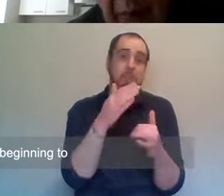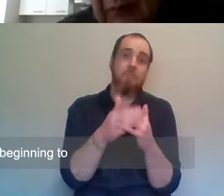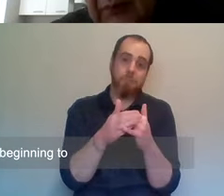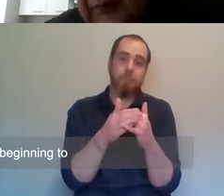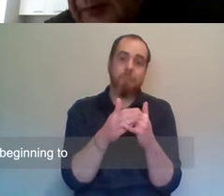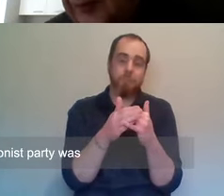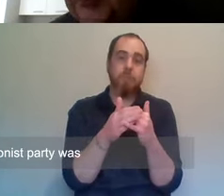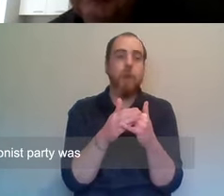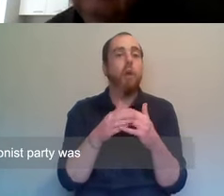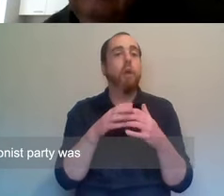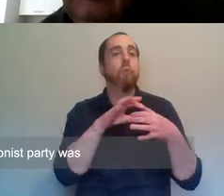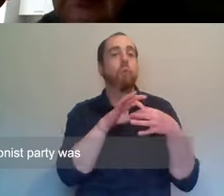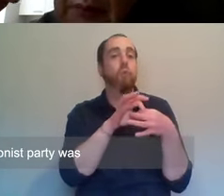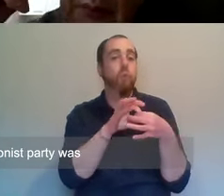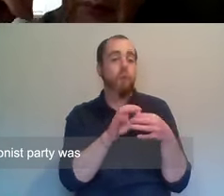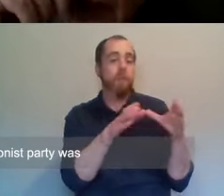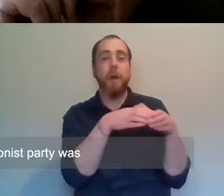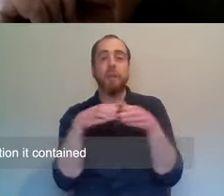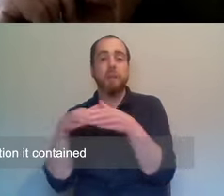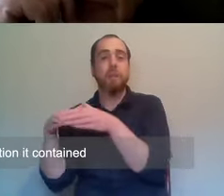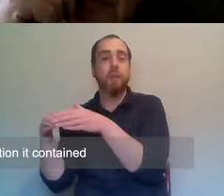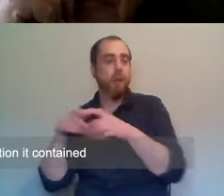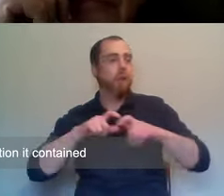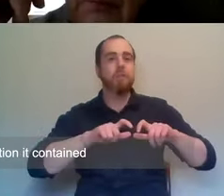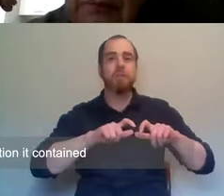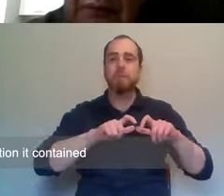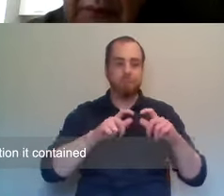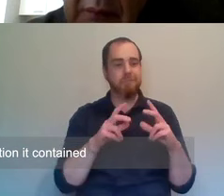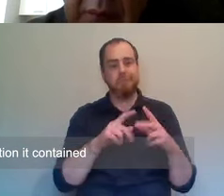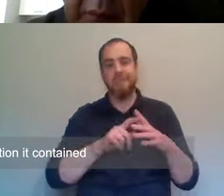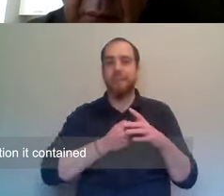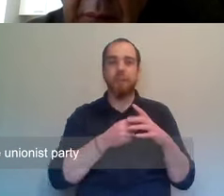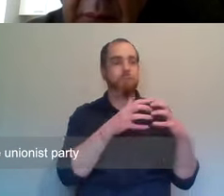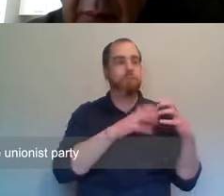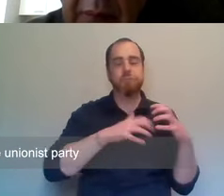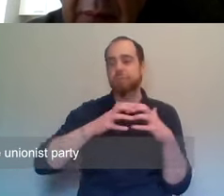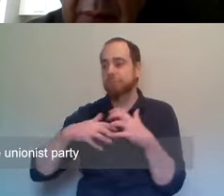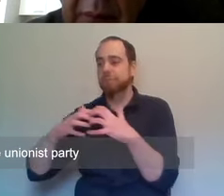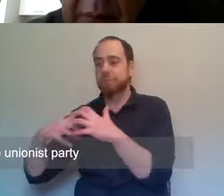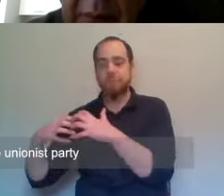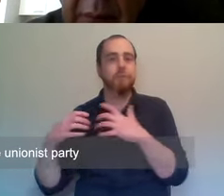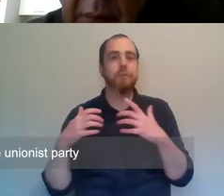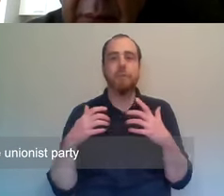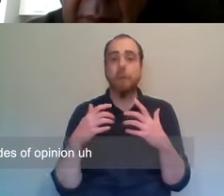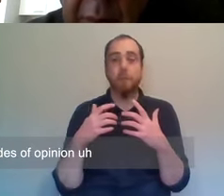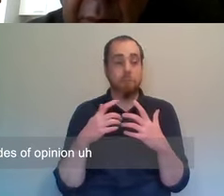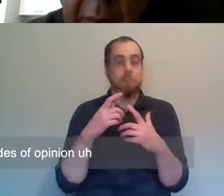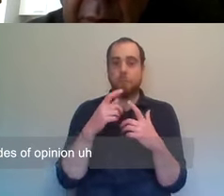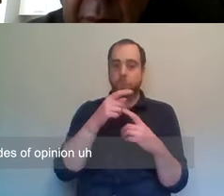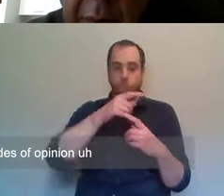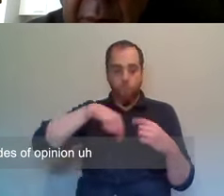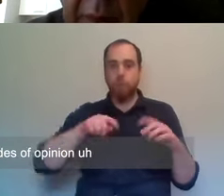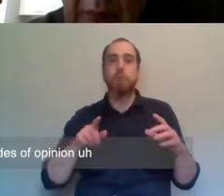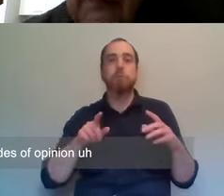Party beginning to self-destruct. The Unionist Party was, um, an umbrella organisation. It contained everybody. was the one Unionist Party. So it contained